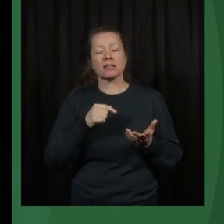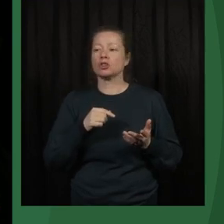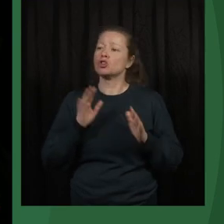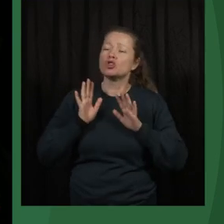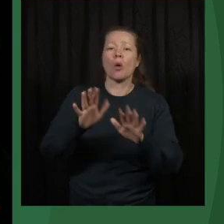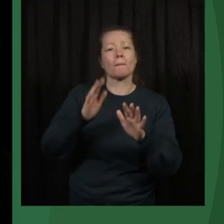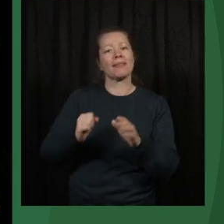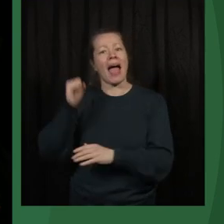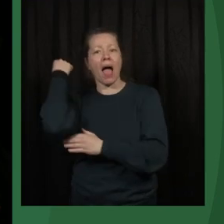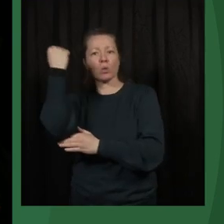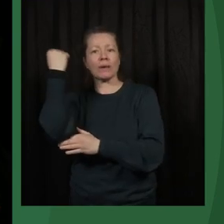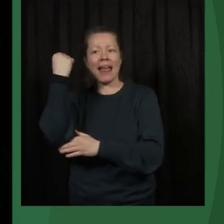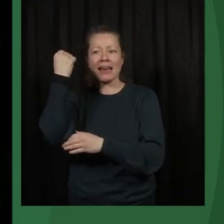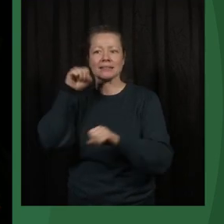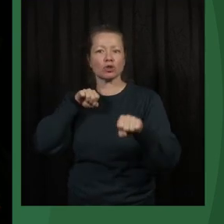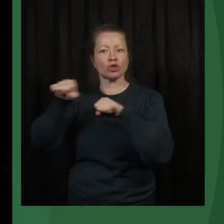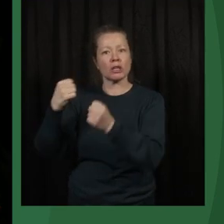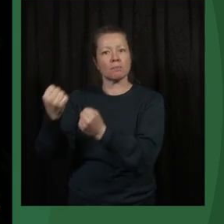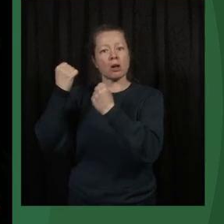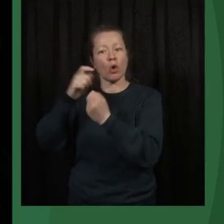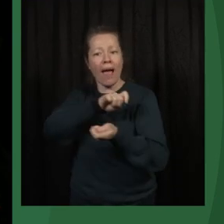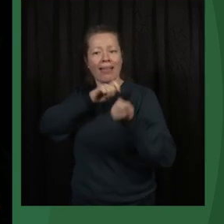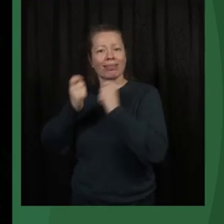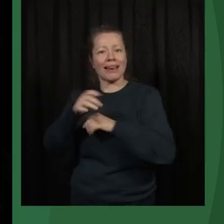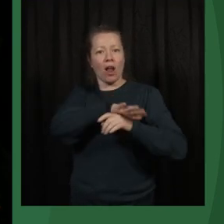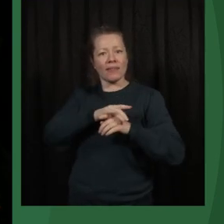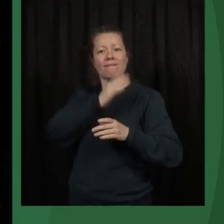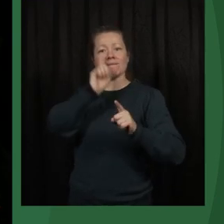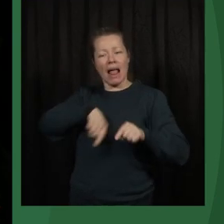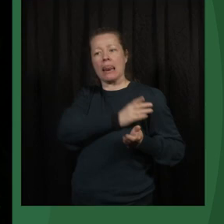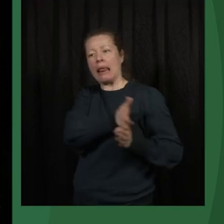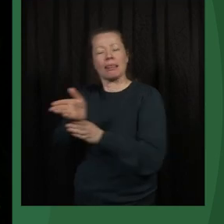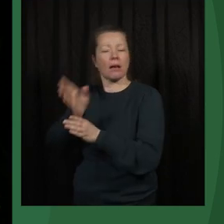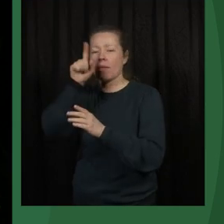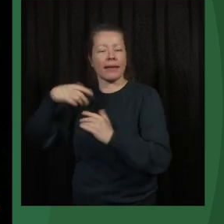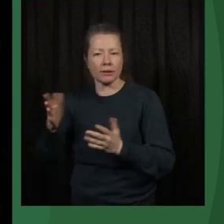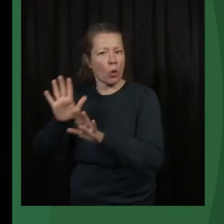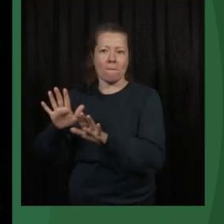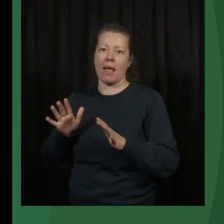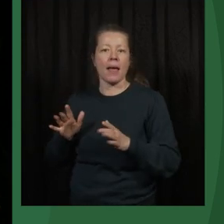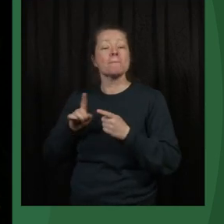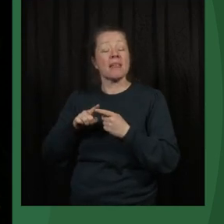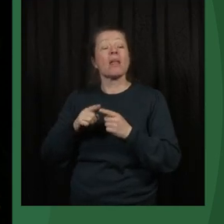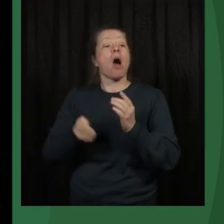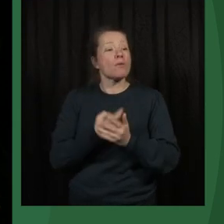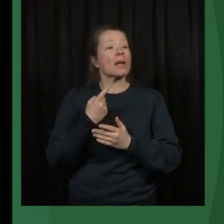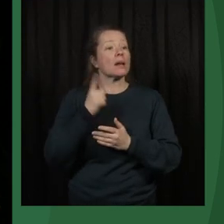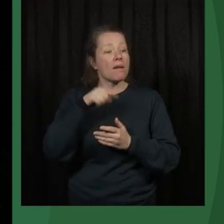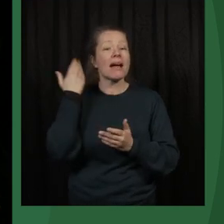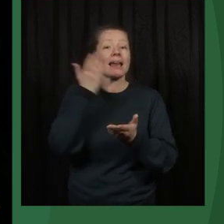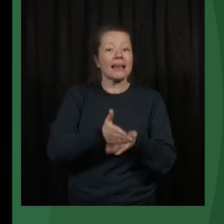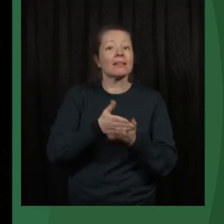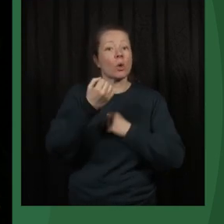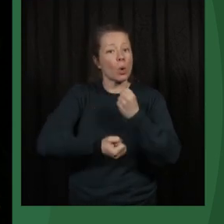government from changing a country in the wrong direction. But it can sometimes be right to do it, you know, to